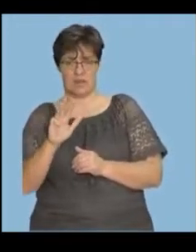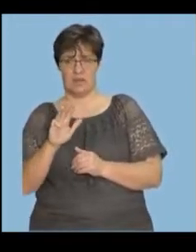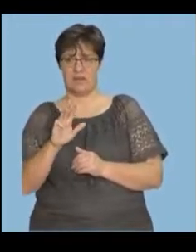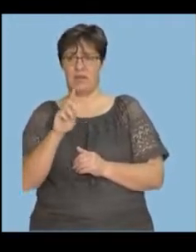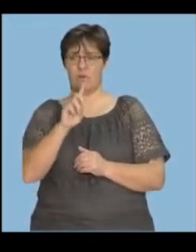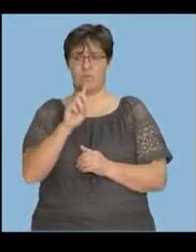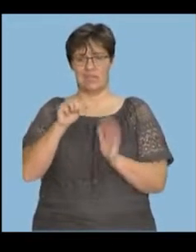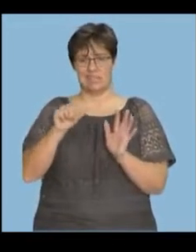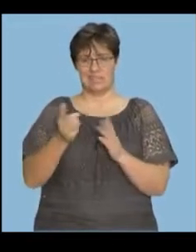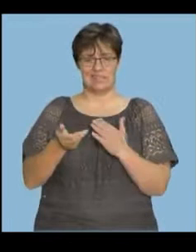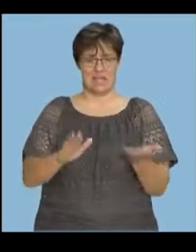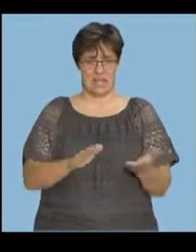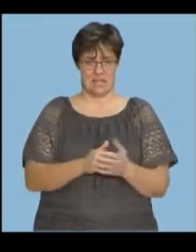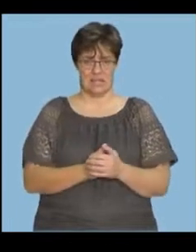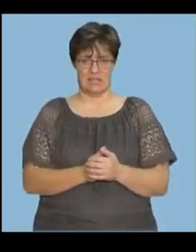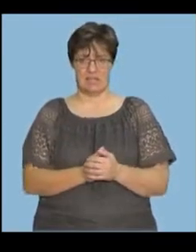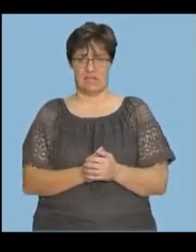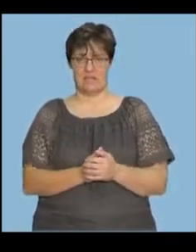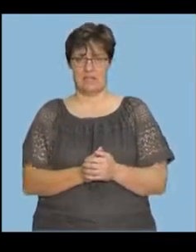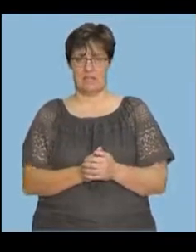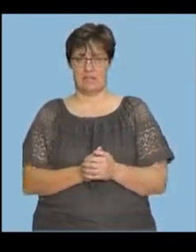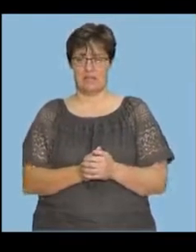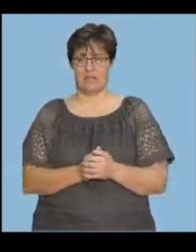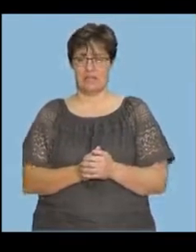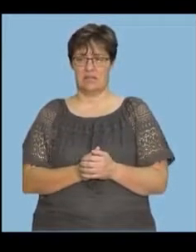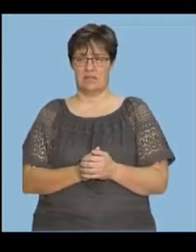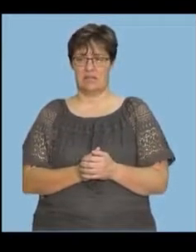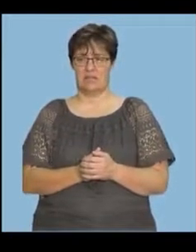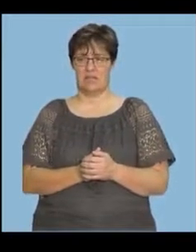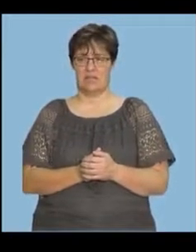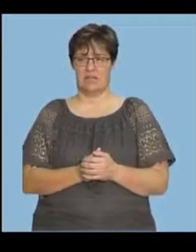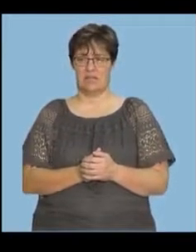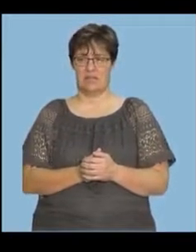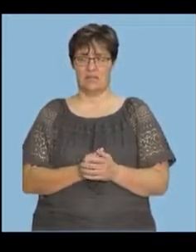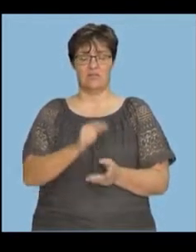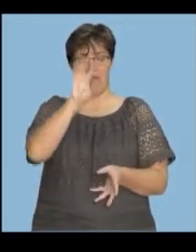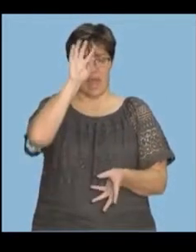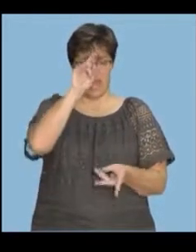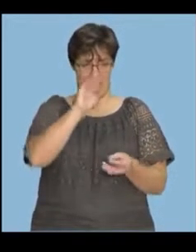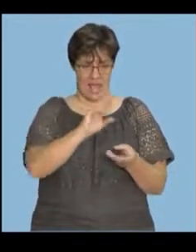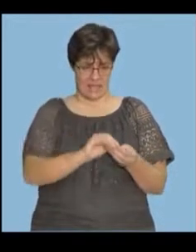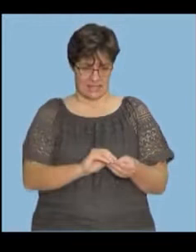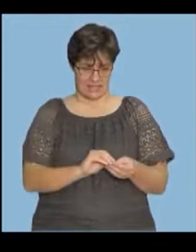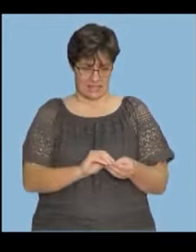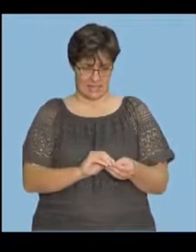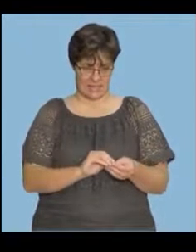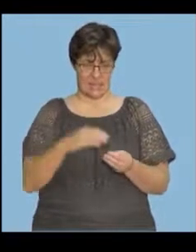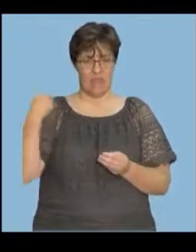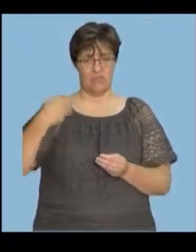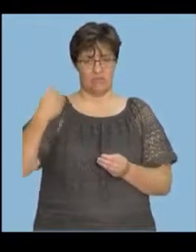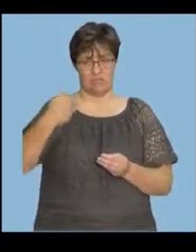died from the COVID-19. Now we add the total frequency, all the frequency.